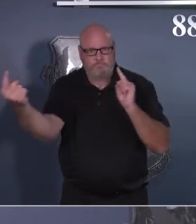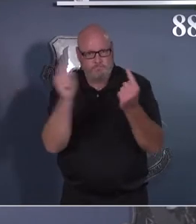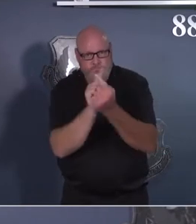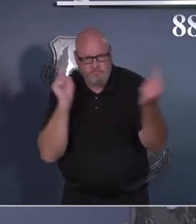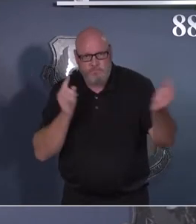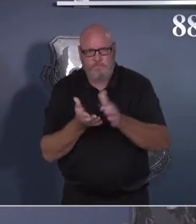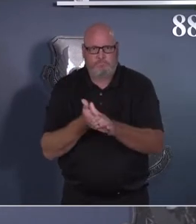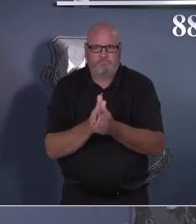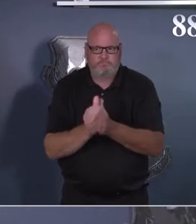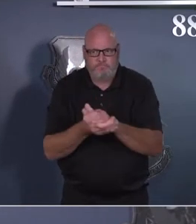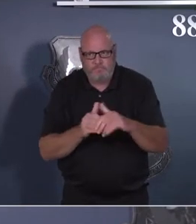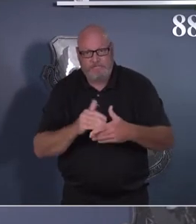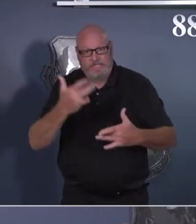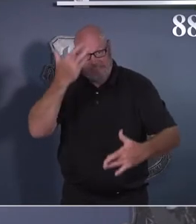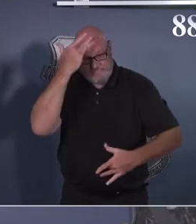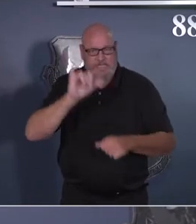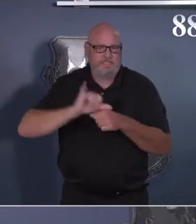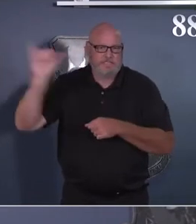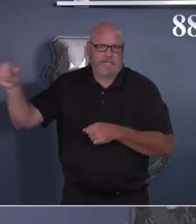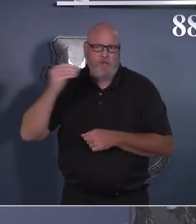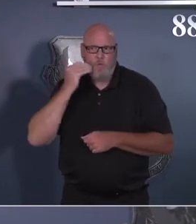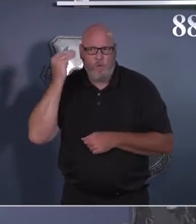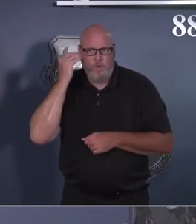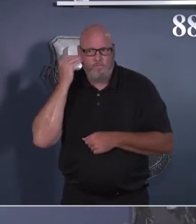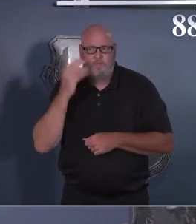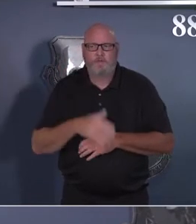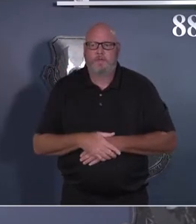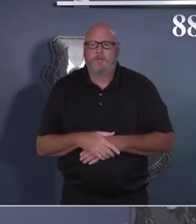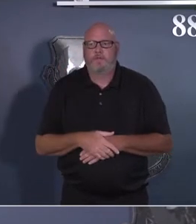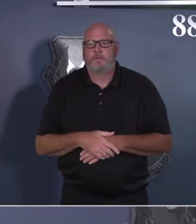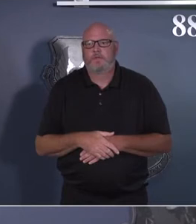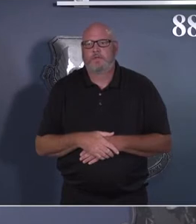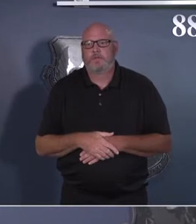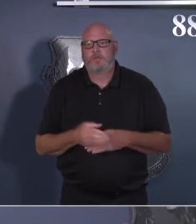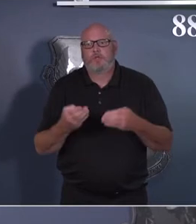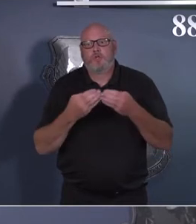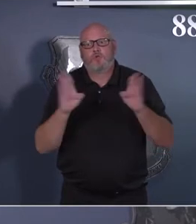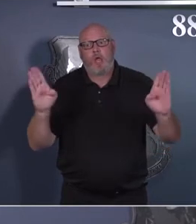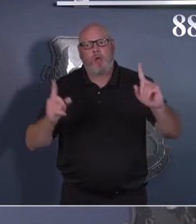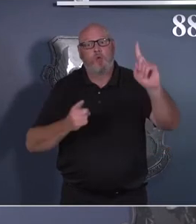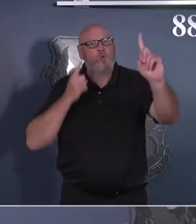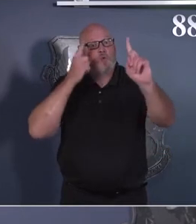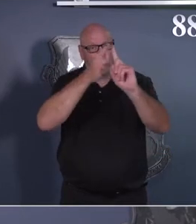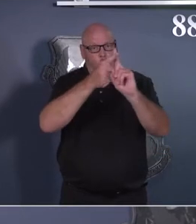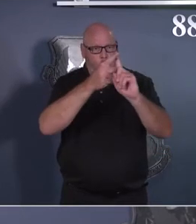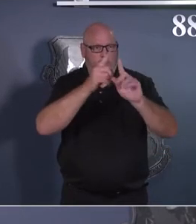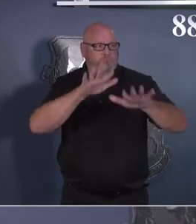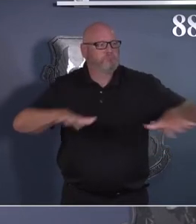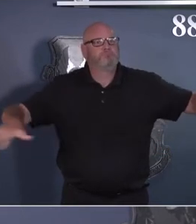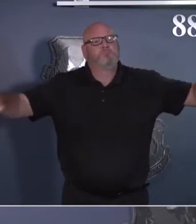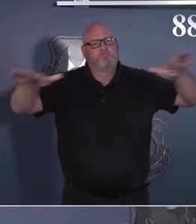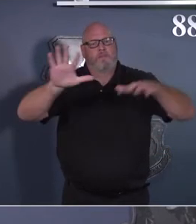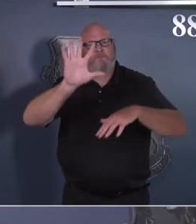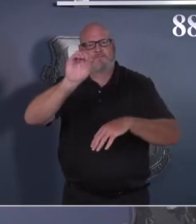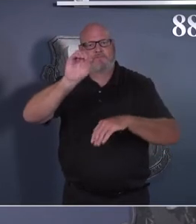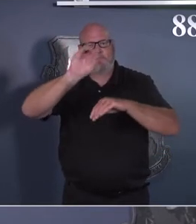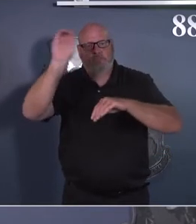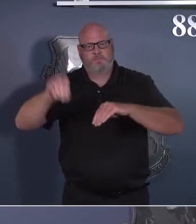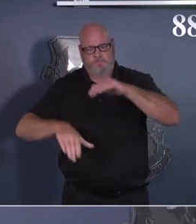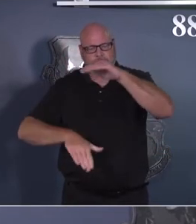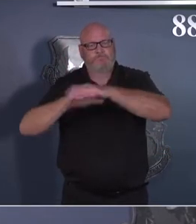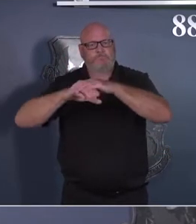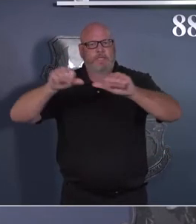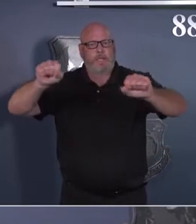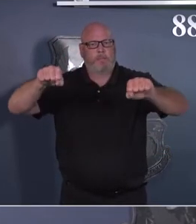But as a basic bar, it's 50% occupancy in the workplace. The next piece you're going to see is in